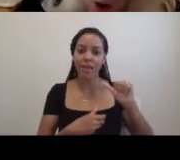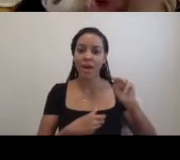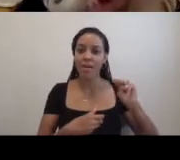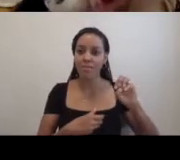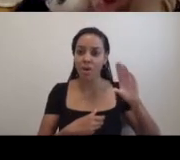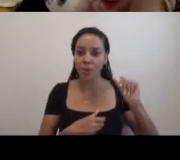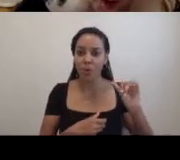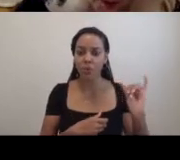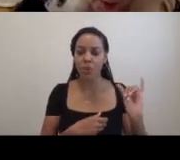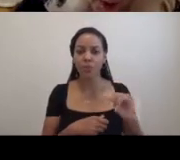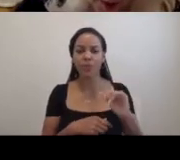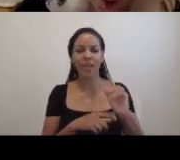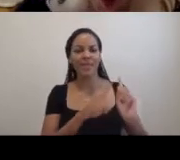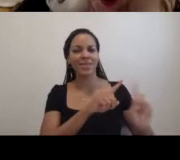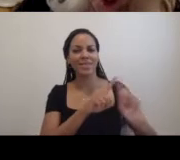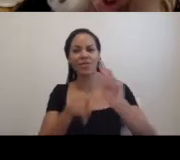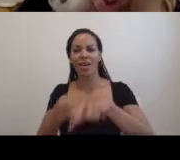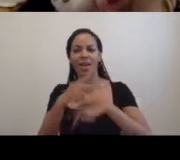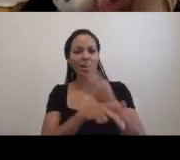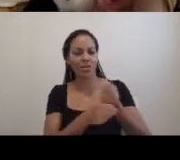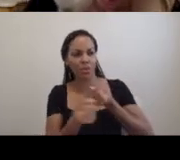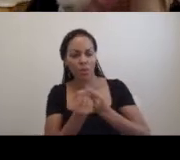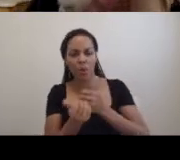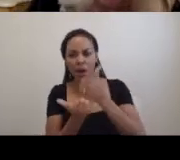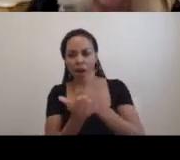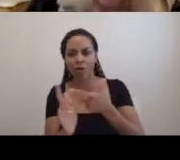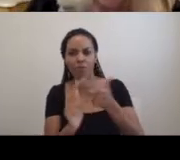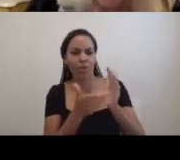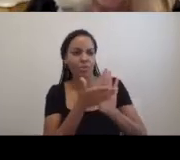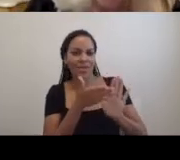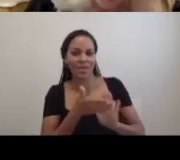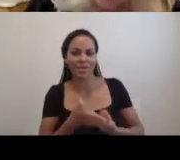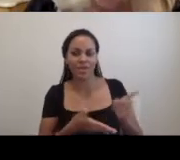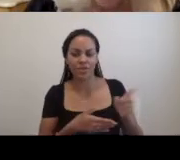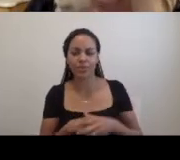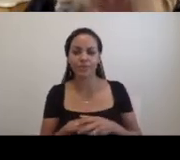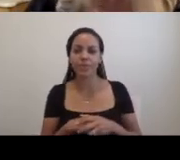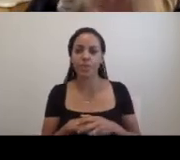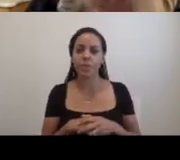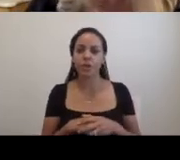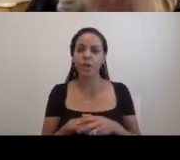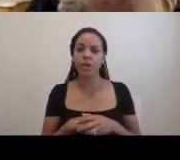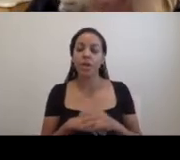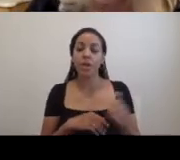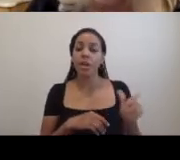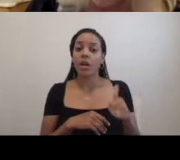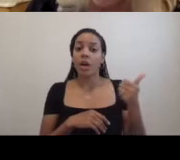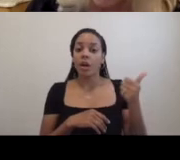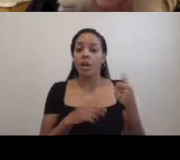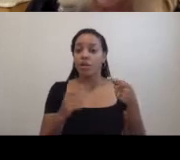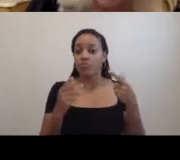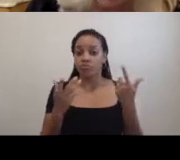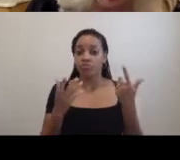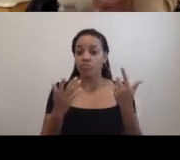All of different kinds of help and support from sanitation and an unparalleled collaboration between